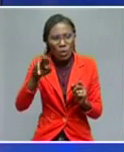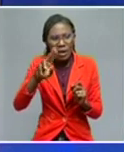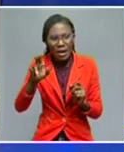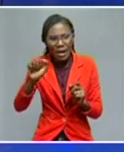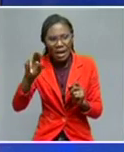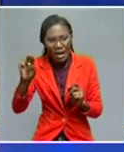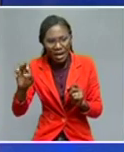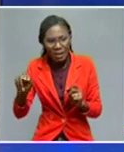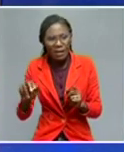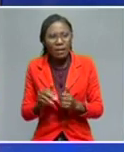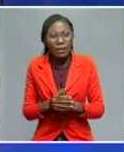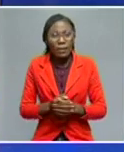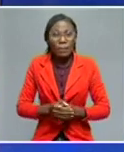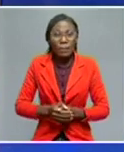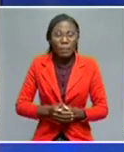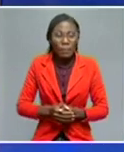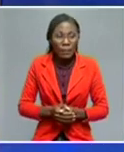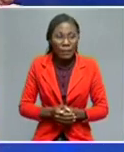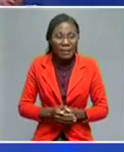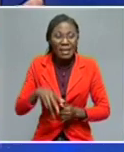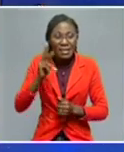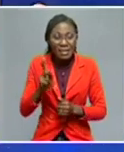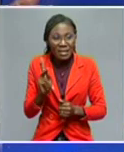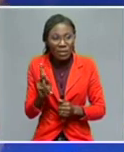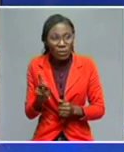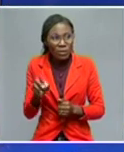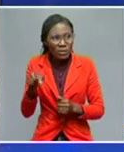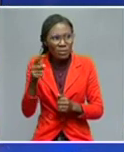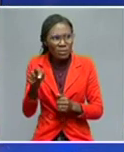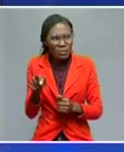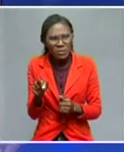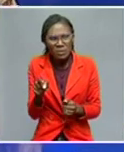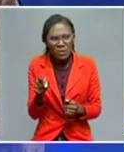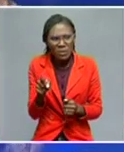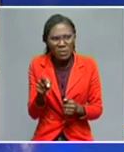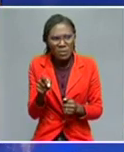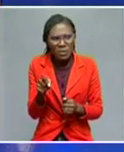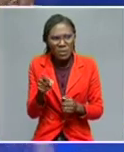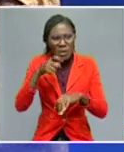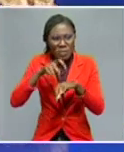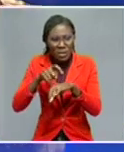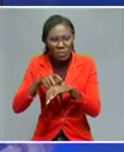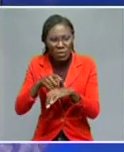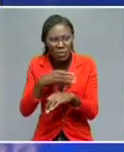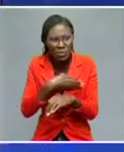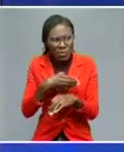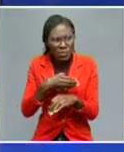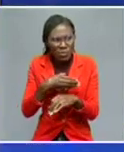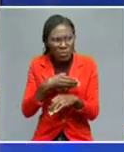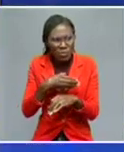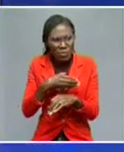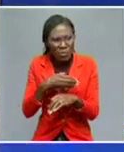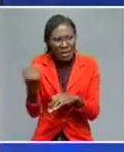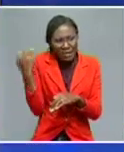And the also was shredded to pieces, particularly when this president, but even when the previous